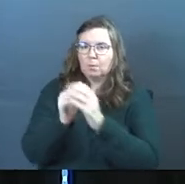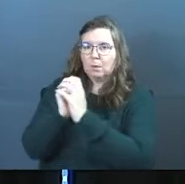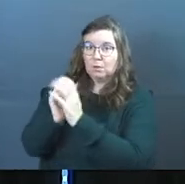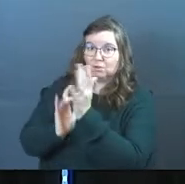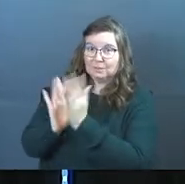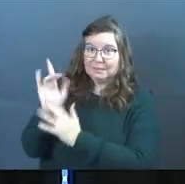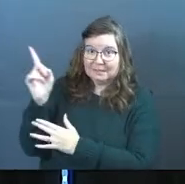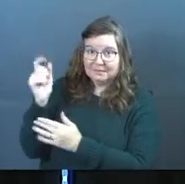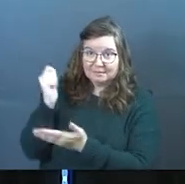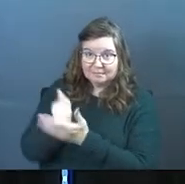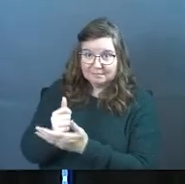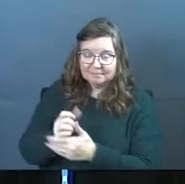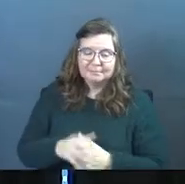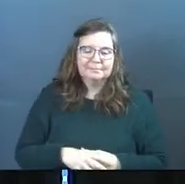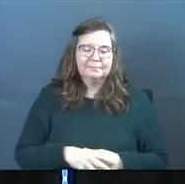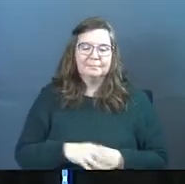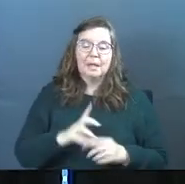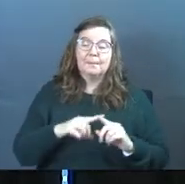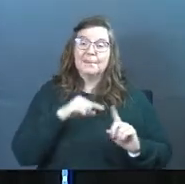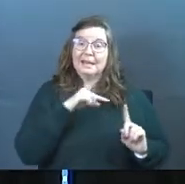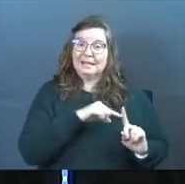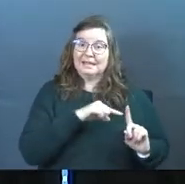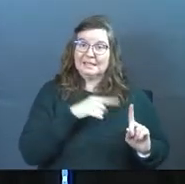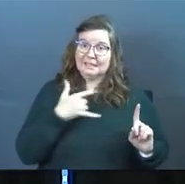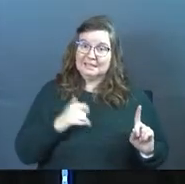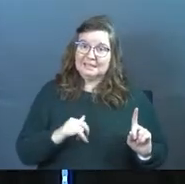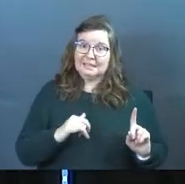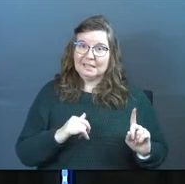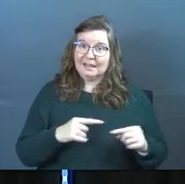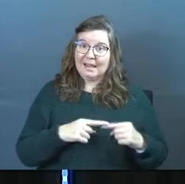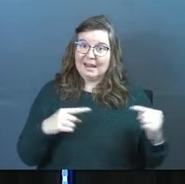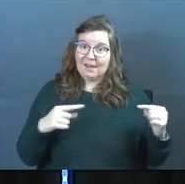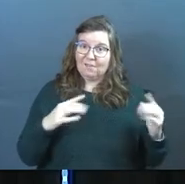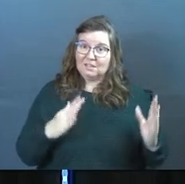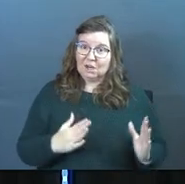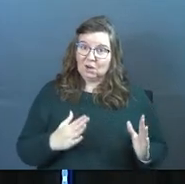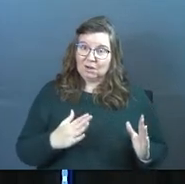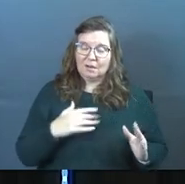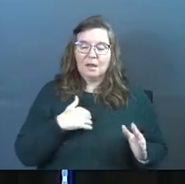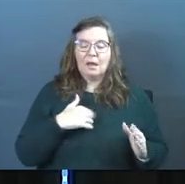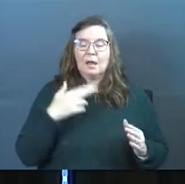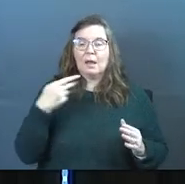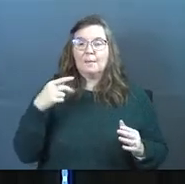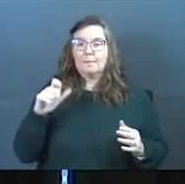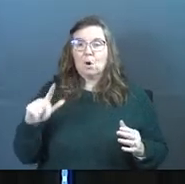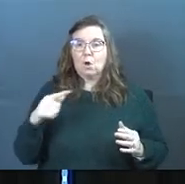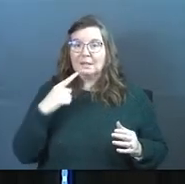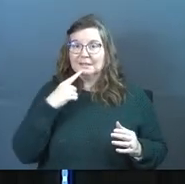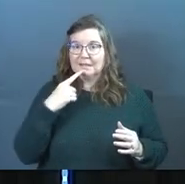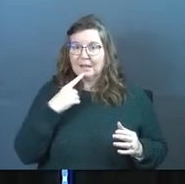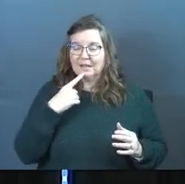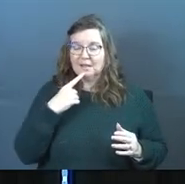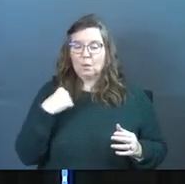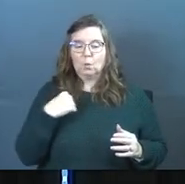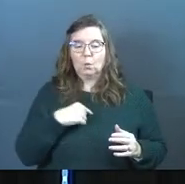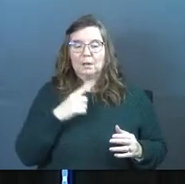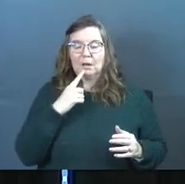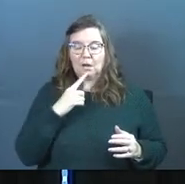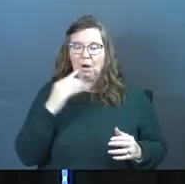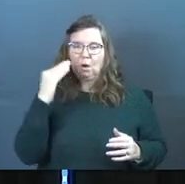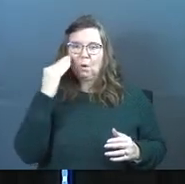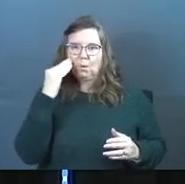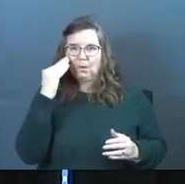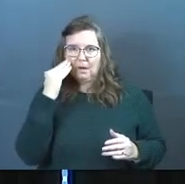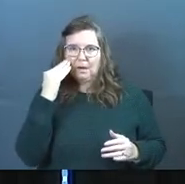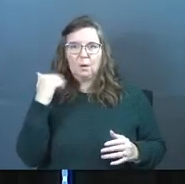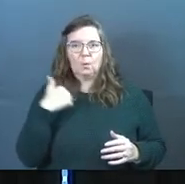Jesus. Amen? But he is still an adversary. And Paul is saying right here, we're aware.